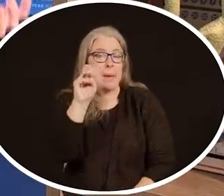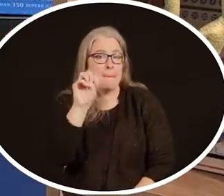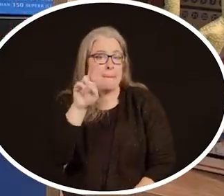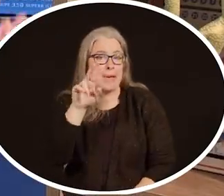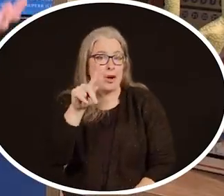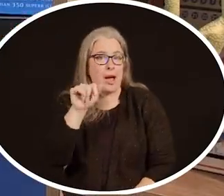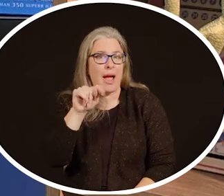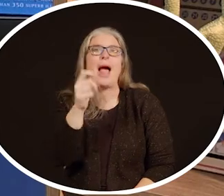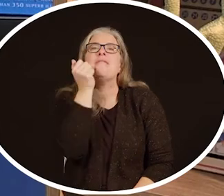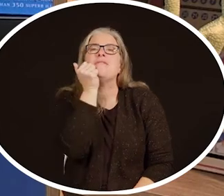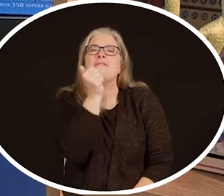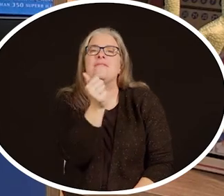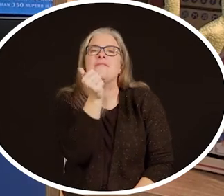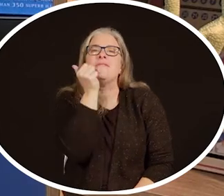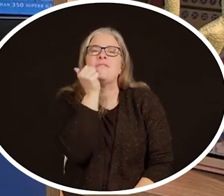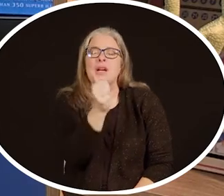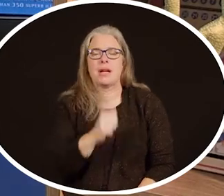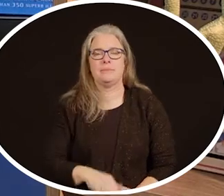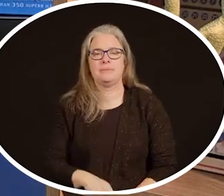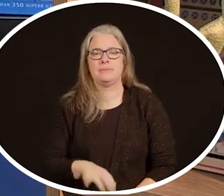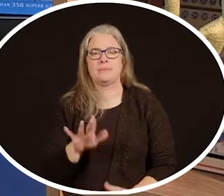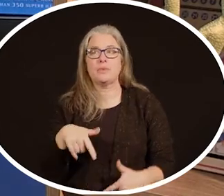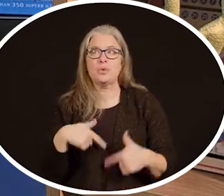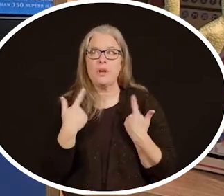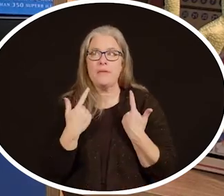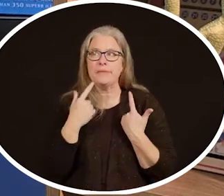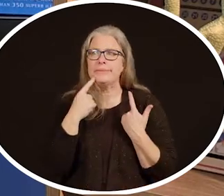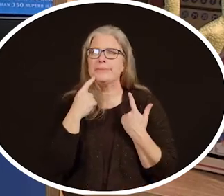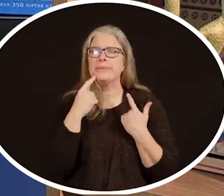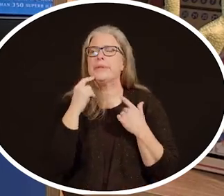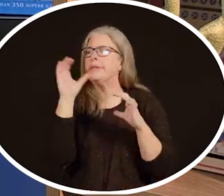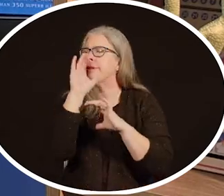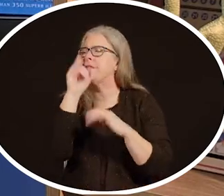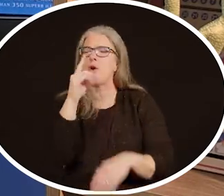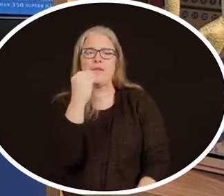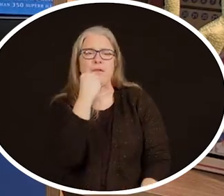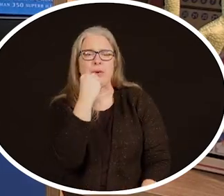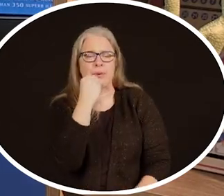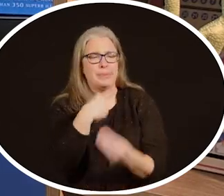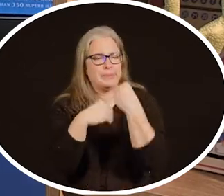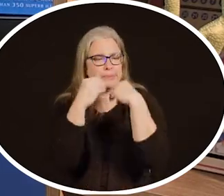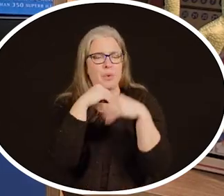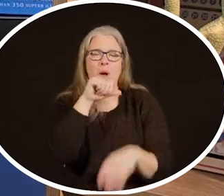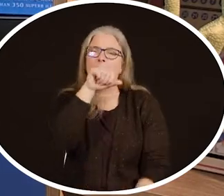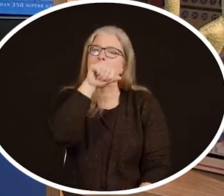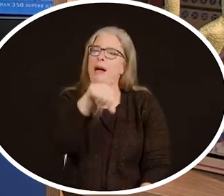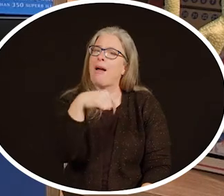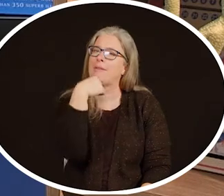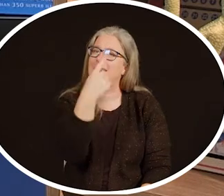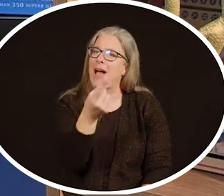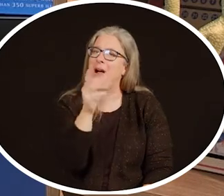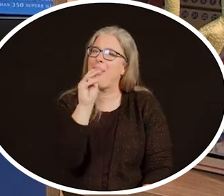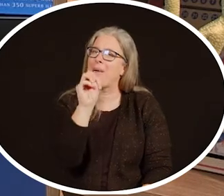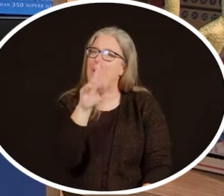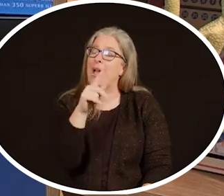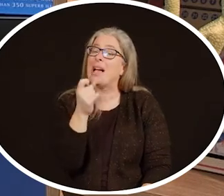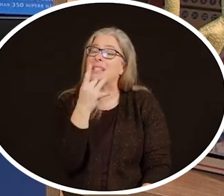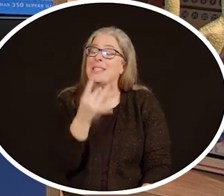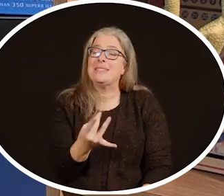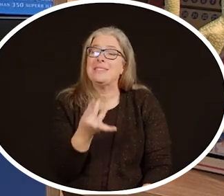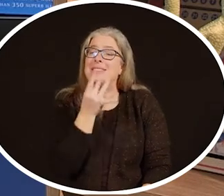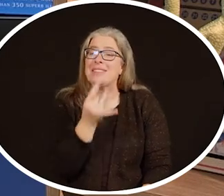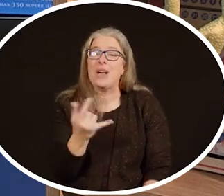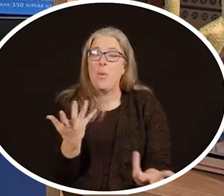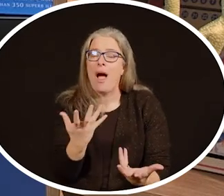meerkat each day. In your life you're looking for food to eat. I love to tell you that meerkats like to eat